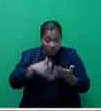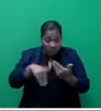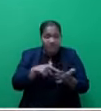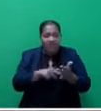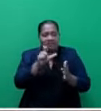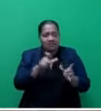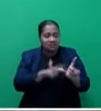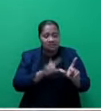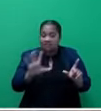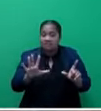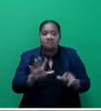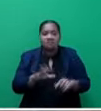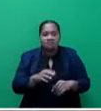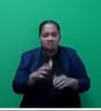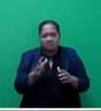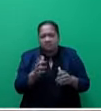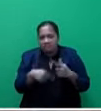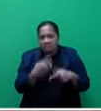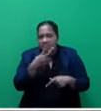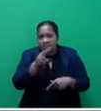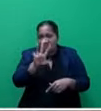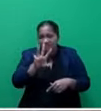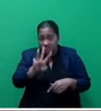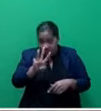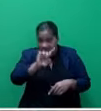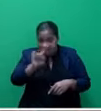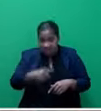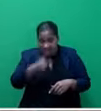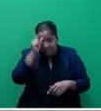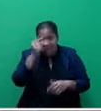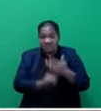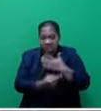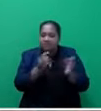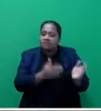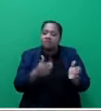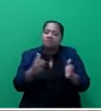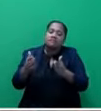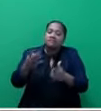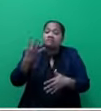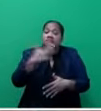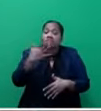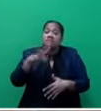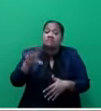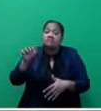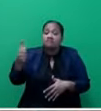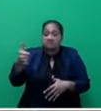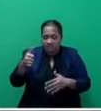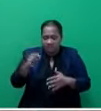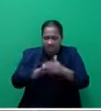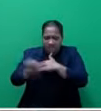had passed, close to 23,000 Fijians were temporarily relocated to 456 evacuation centres.